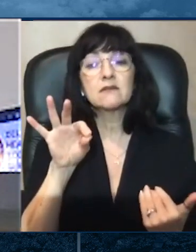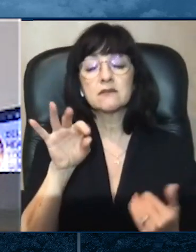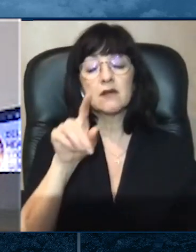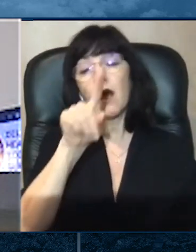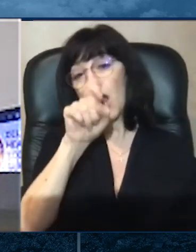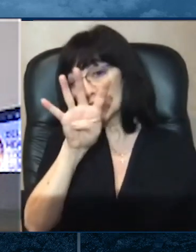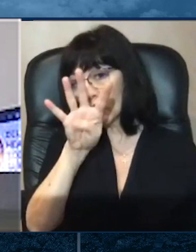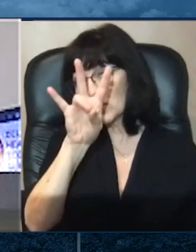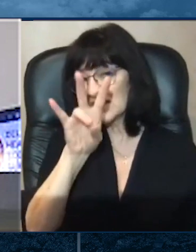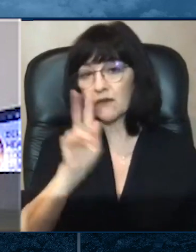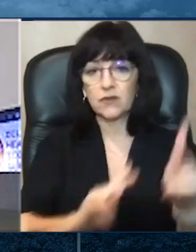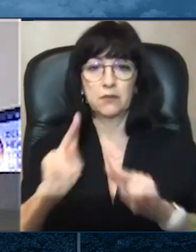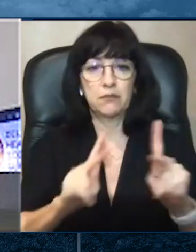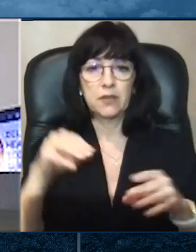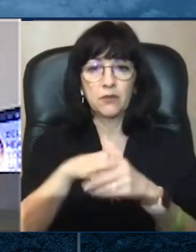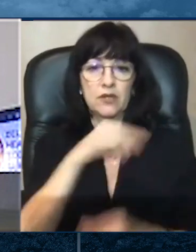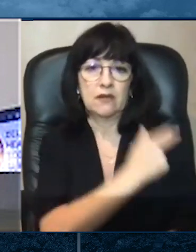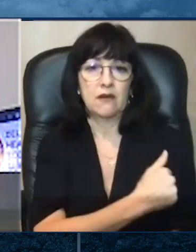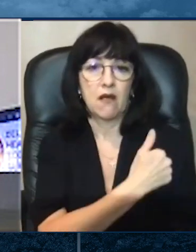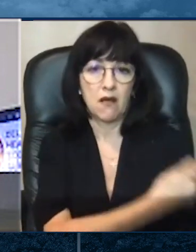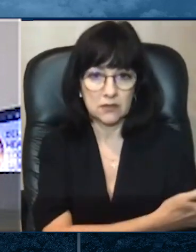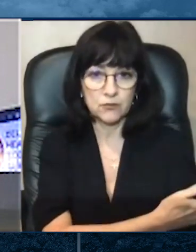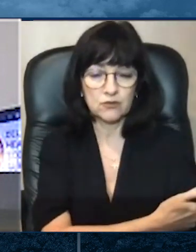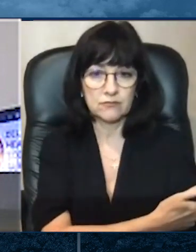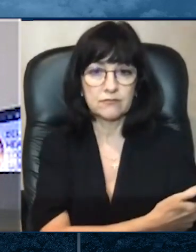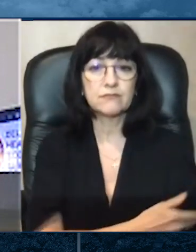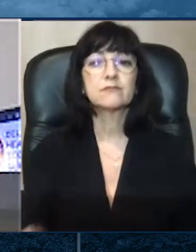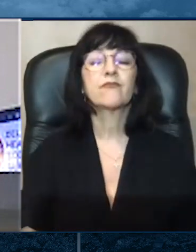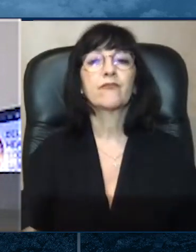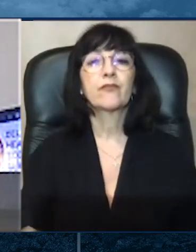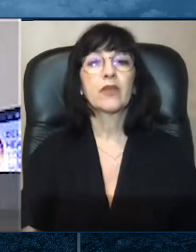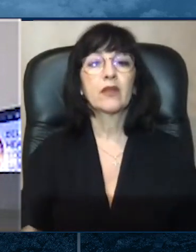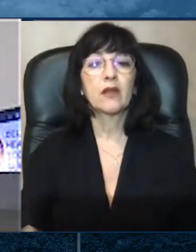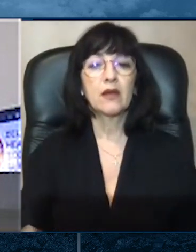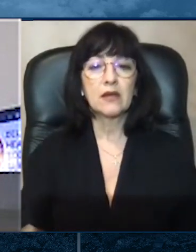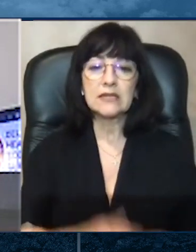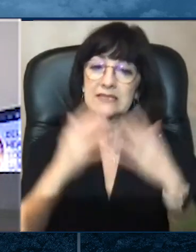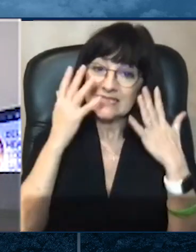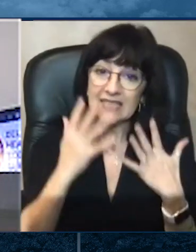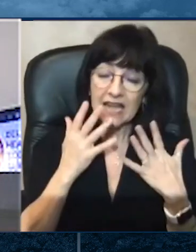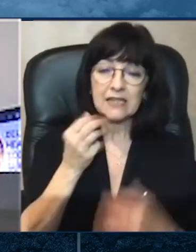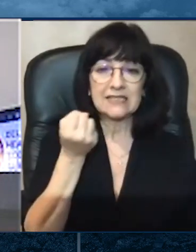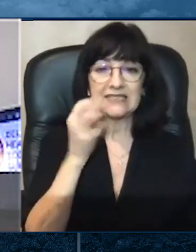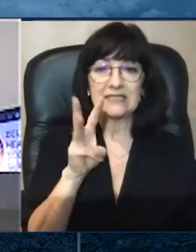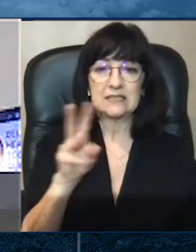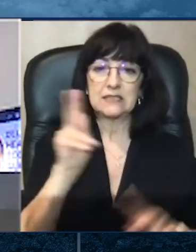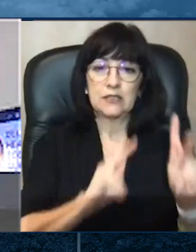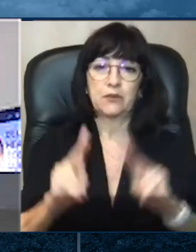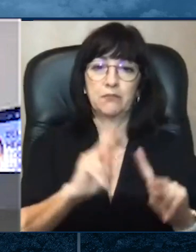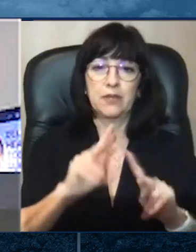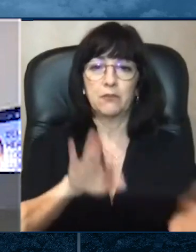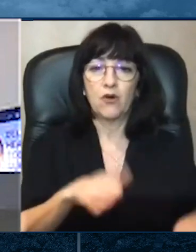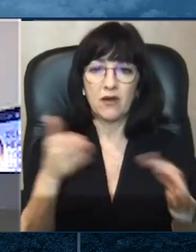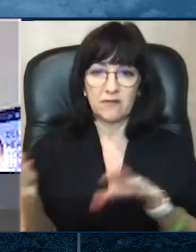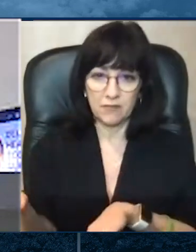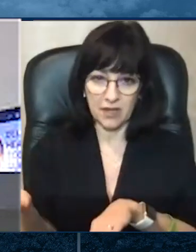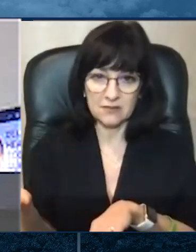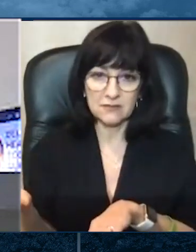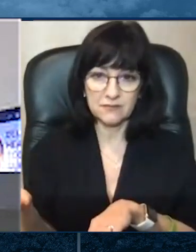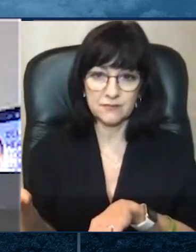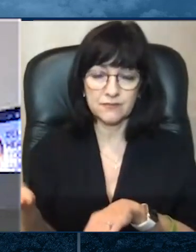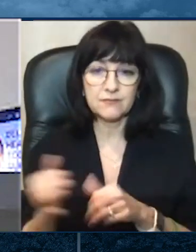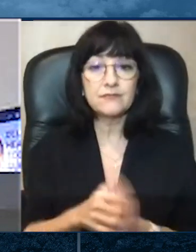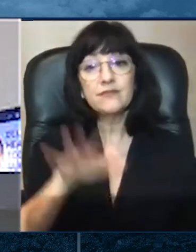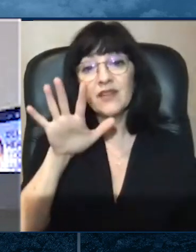52 who are critically ill. And sadly, 16 Delawareans have passed away. On the